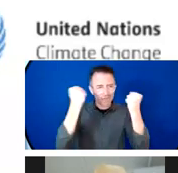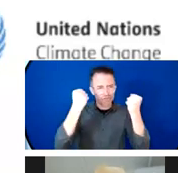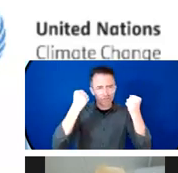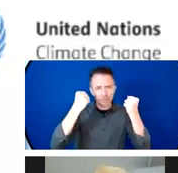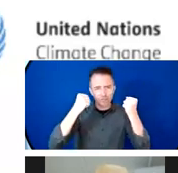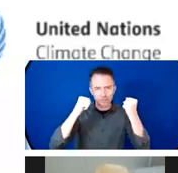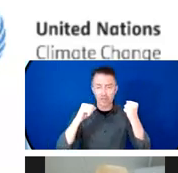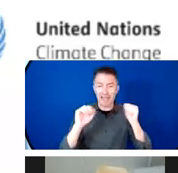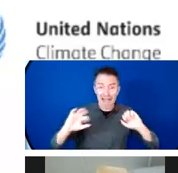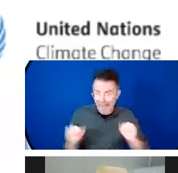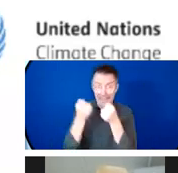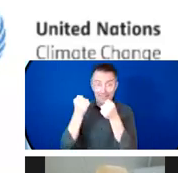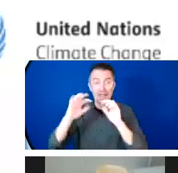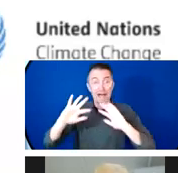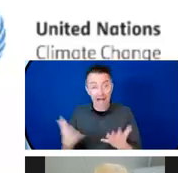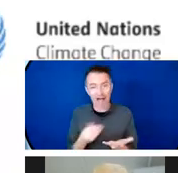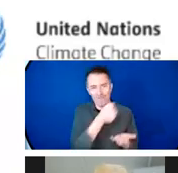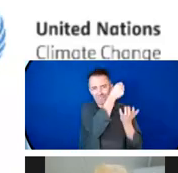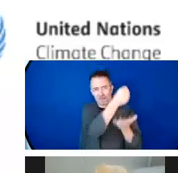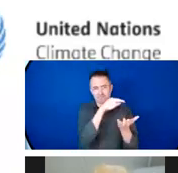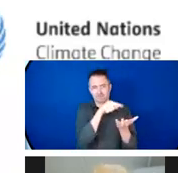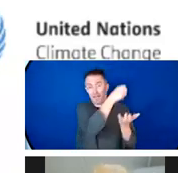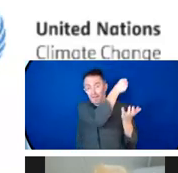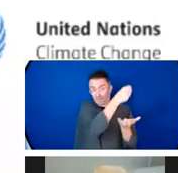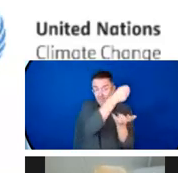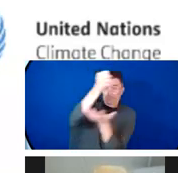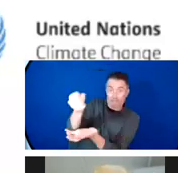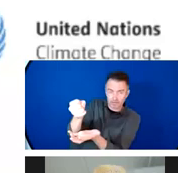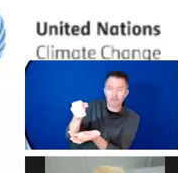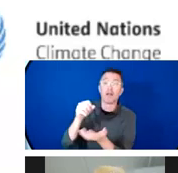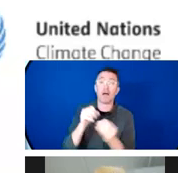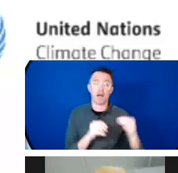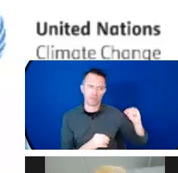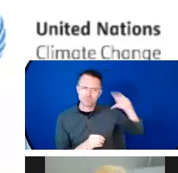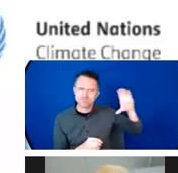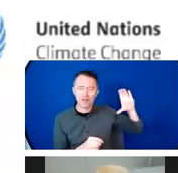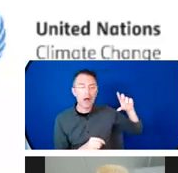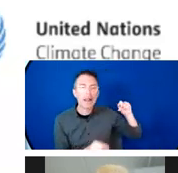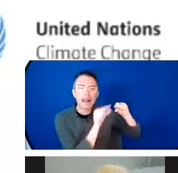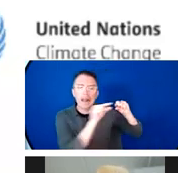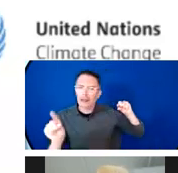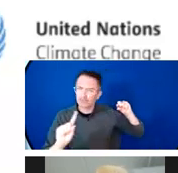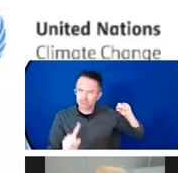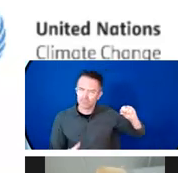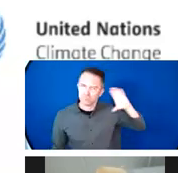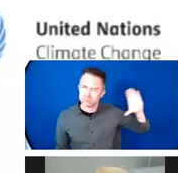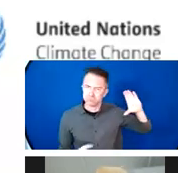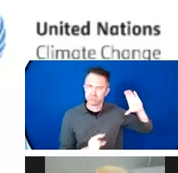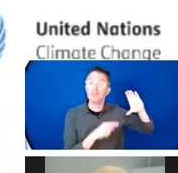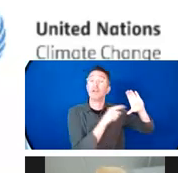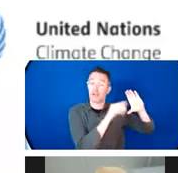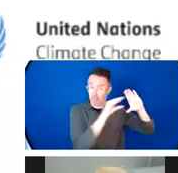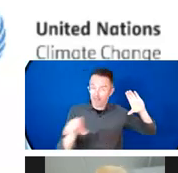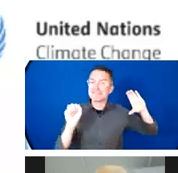to put in place an adaptation plan that responds to the essential needs of our population whose daily